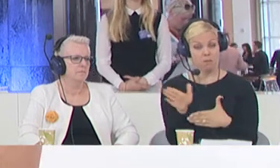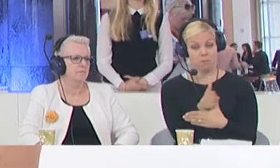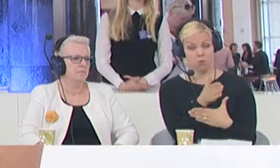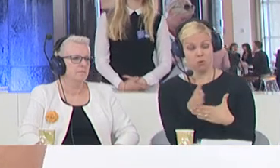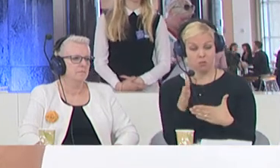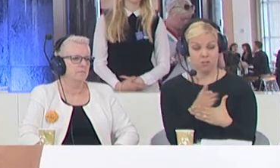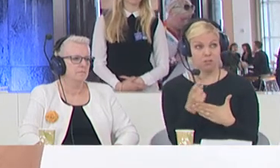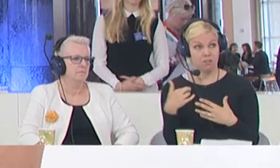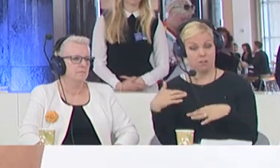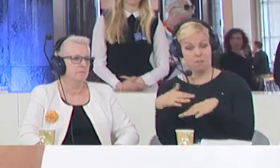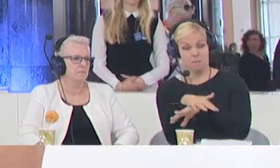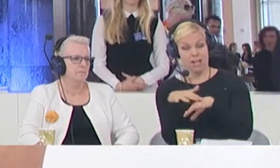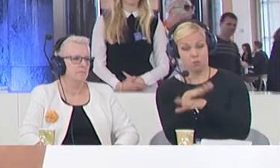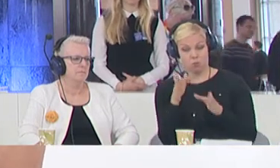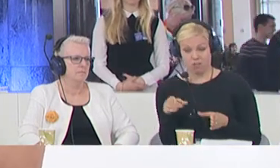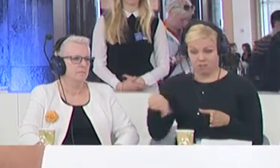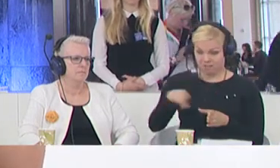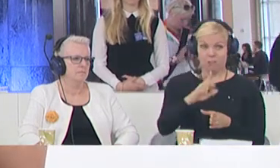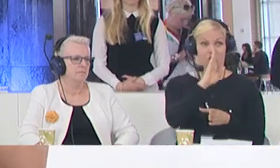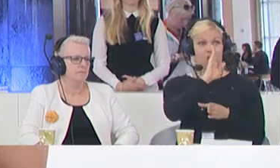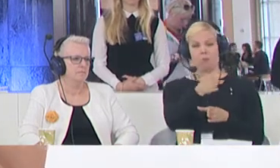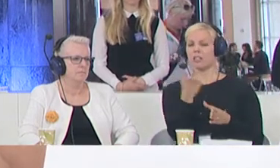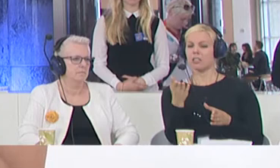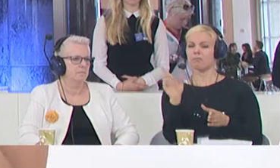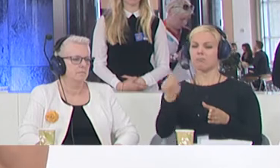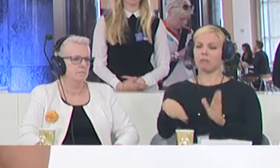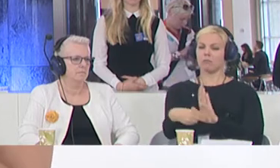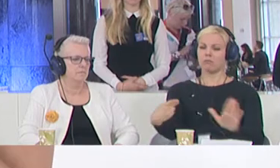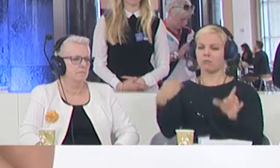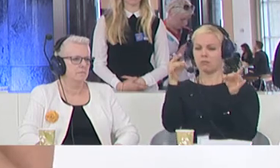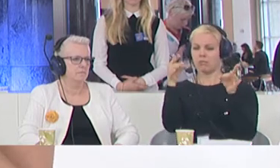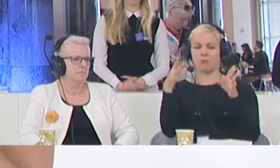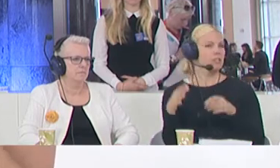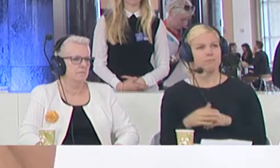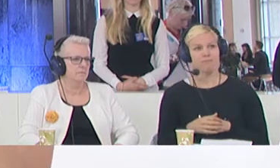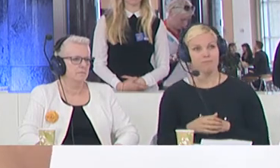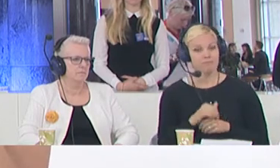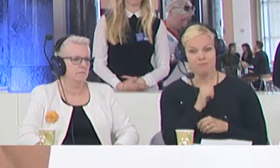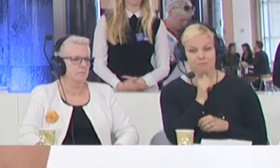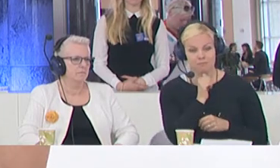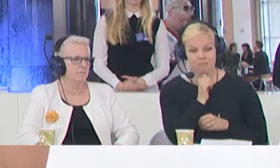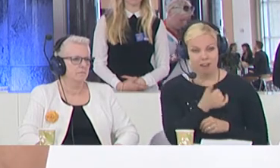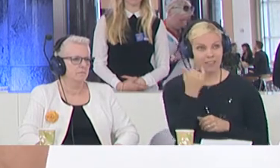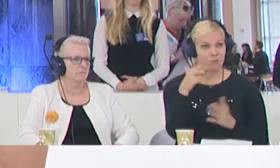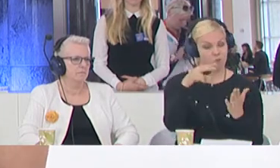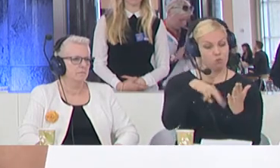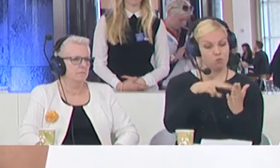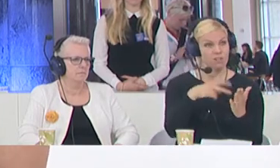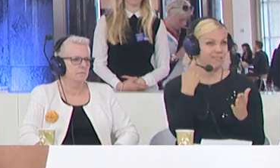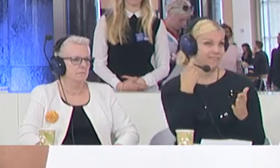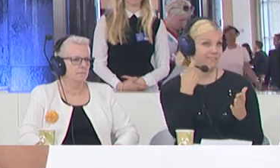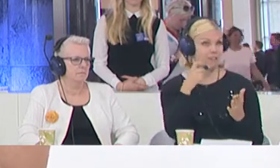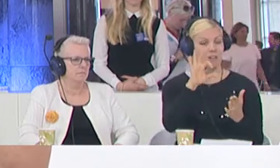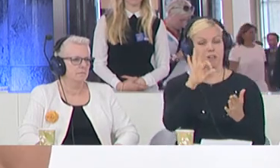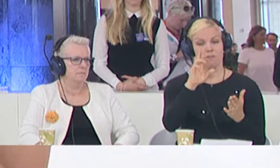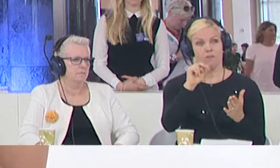direct links to terrorists. If there is, there is certainly not, even if you read the latest Frontex report, you don't have a